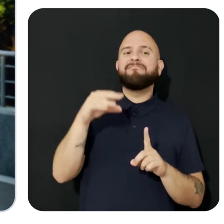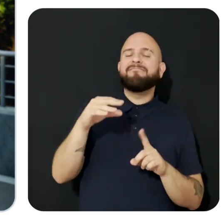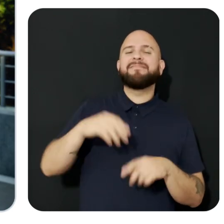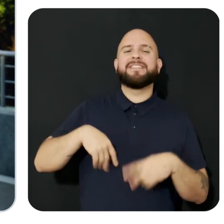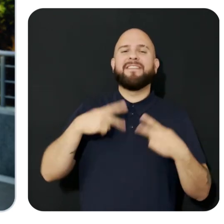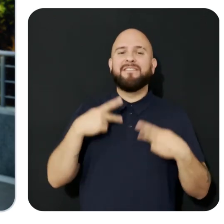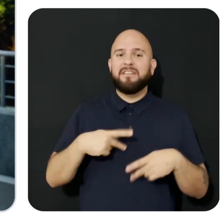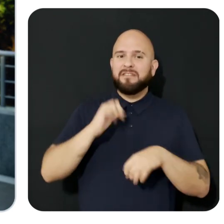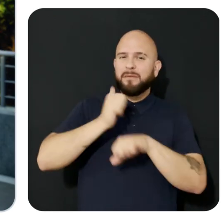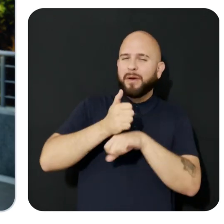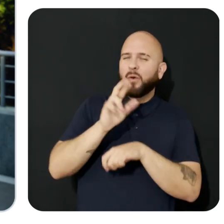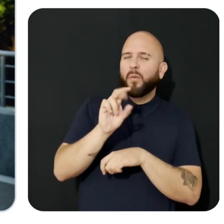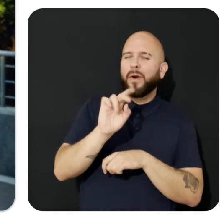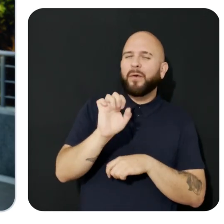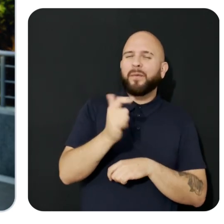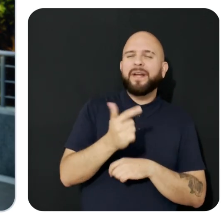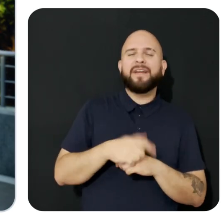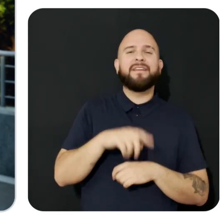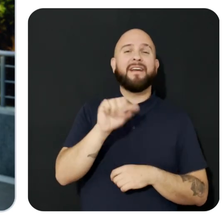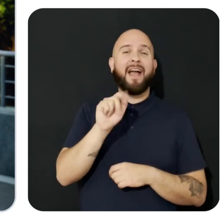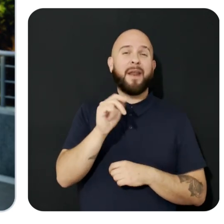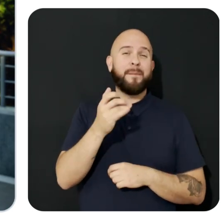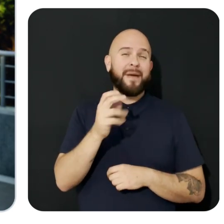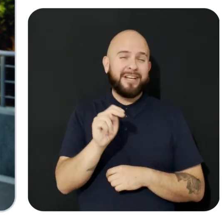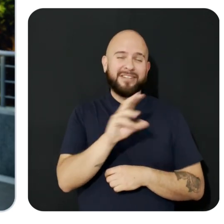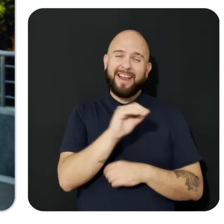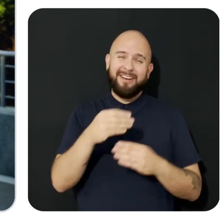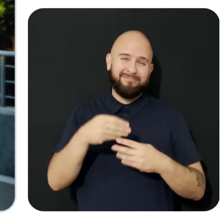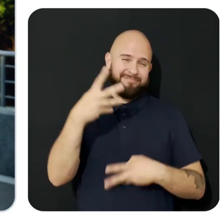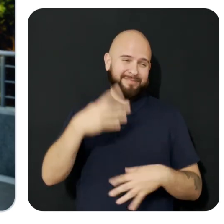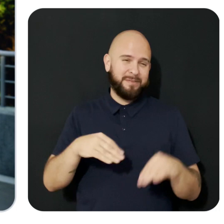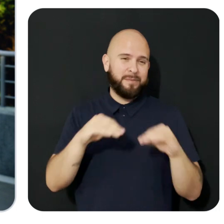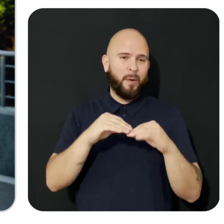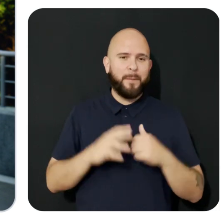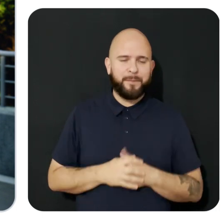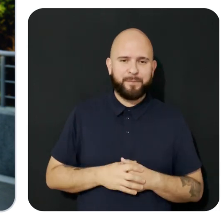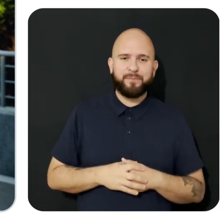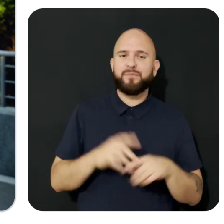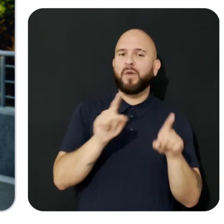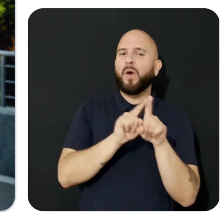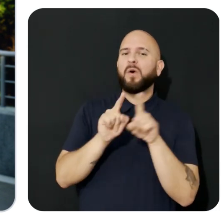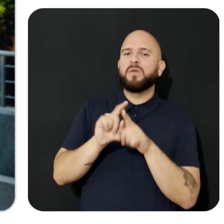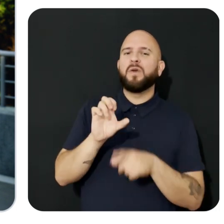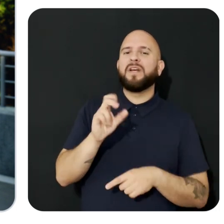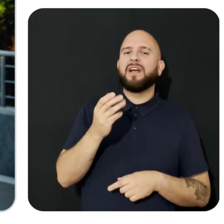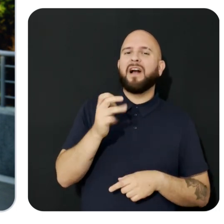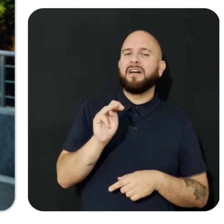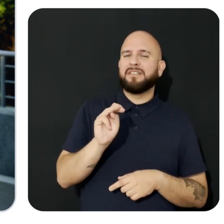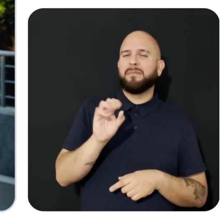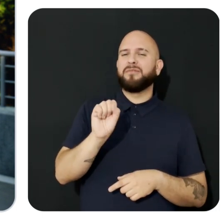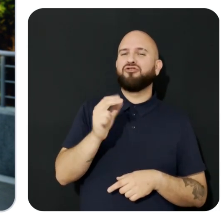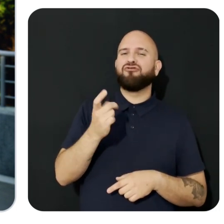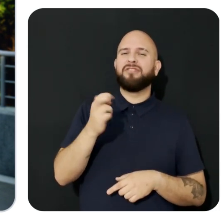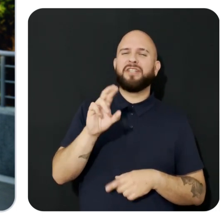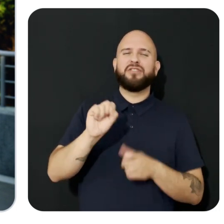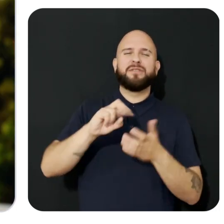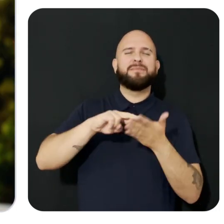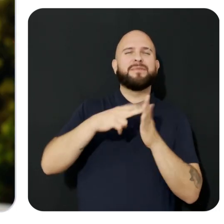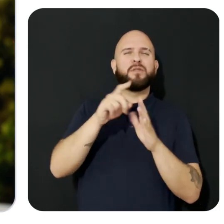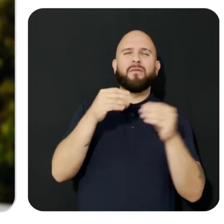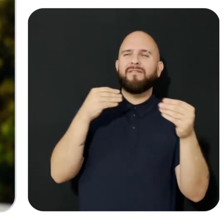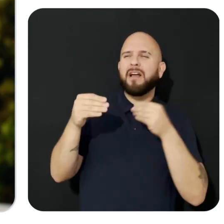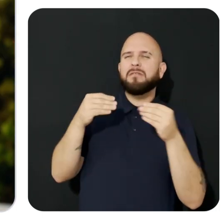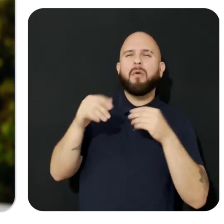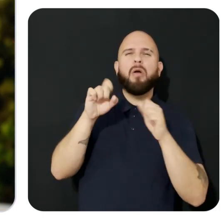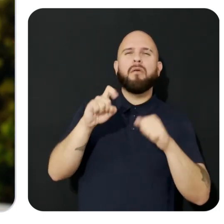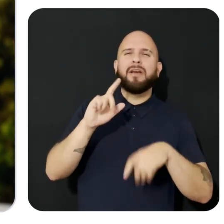Additionally, custom shaders give you the flexibility and control to create the visual experience you desire. You